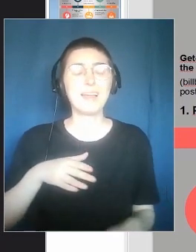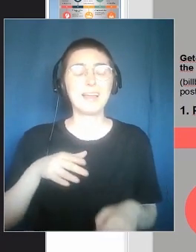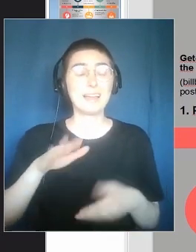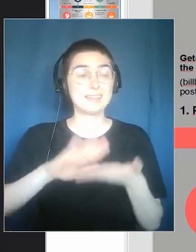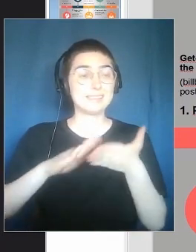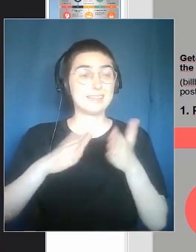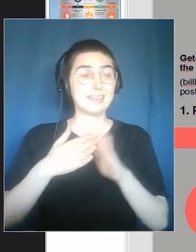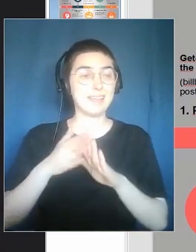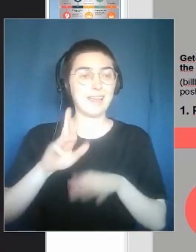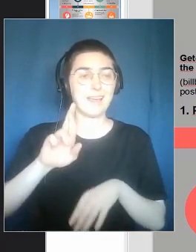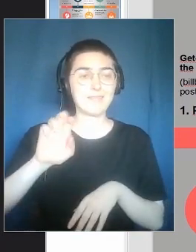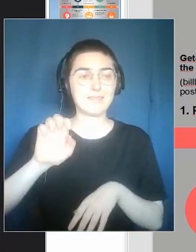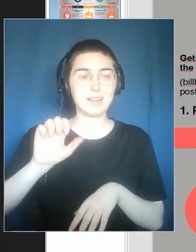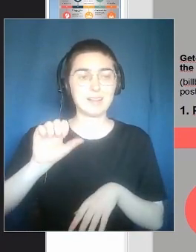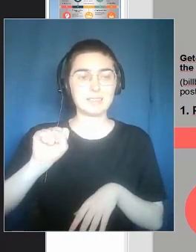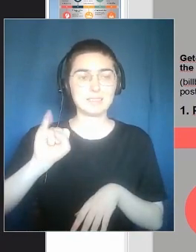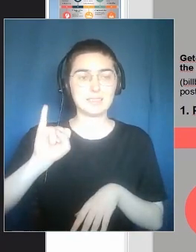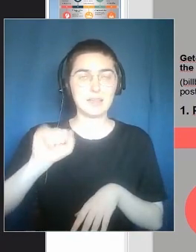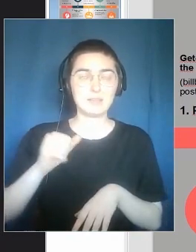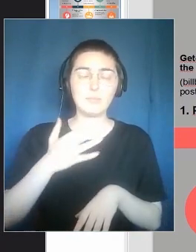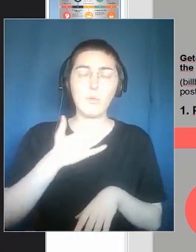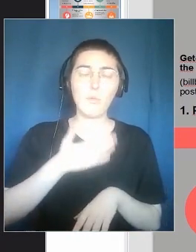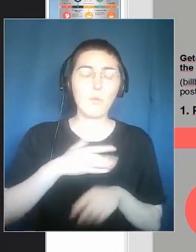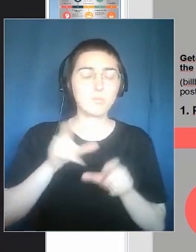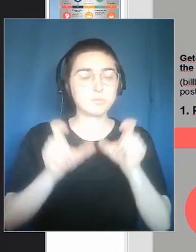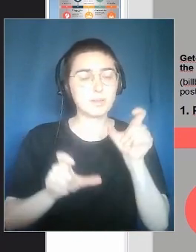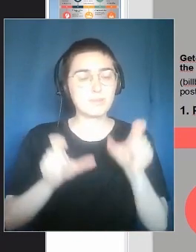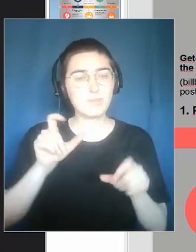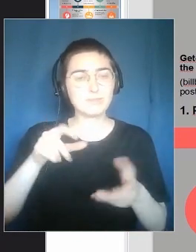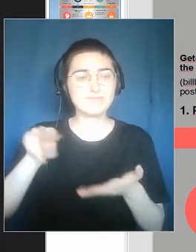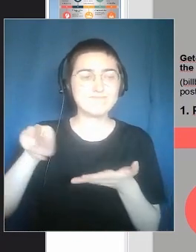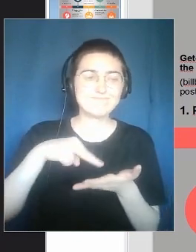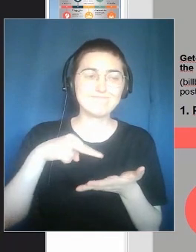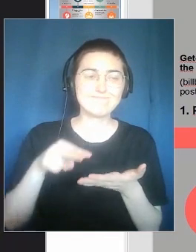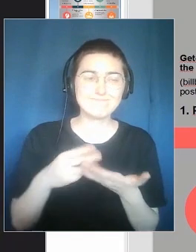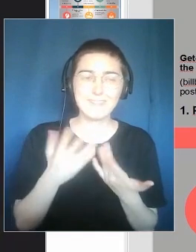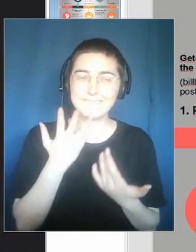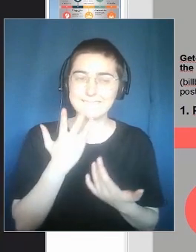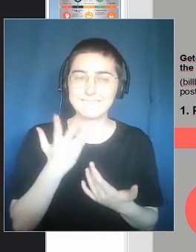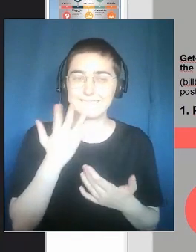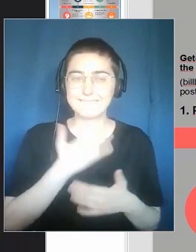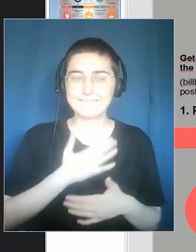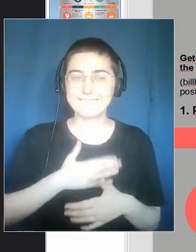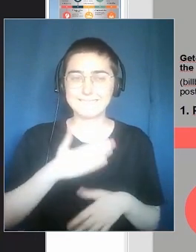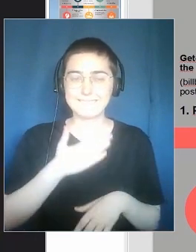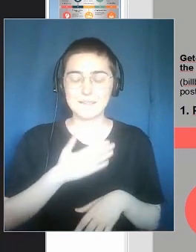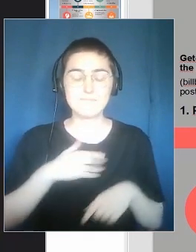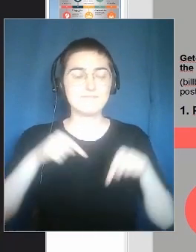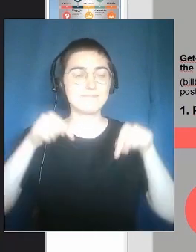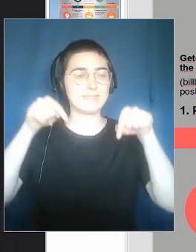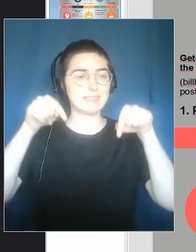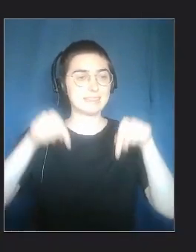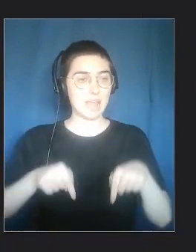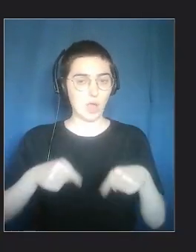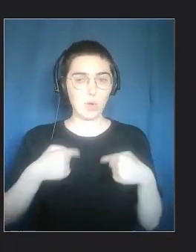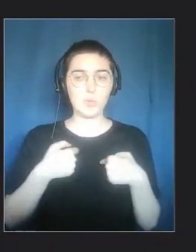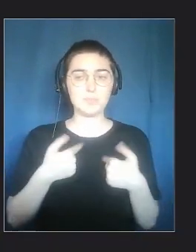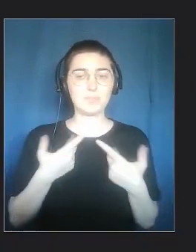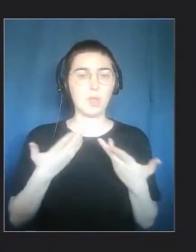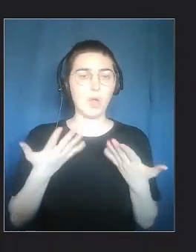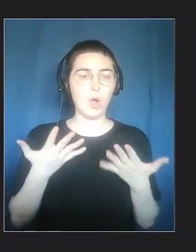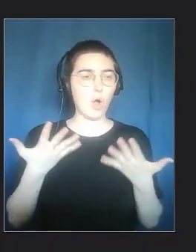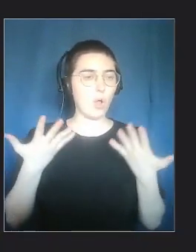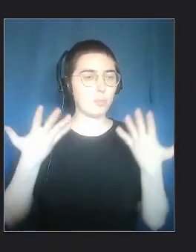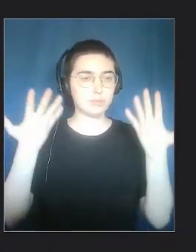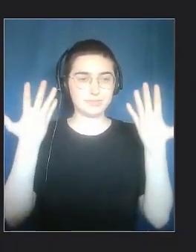in Maresia path, we want them to dance. We are quite tempted to do it. I would like